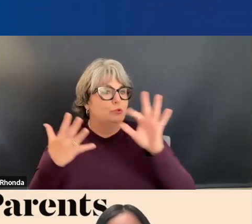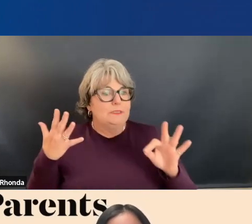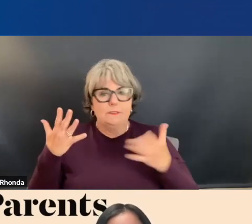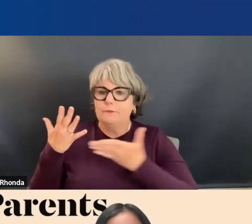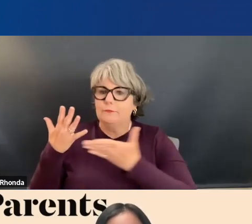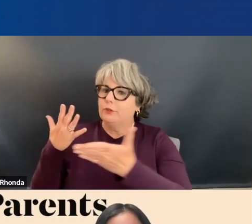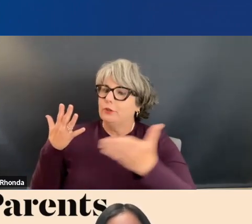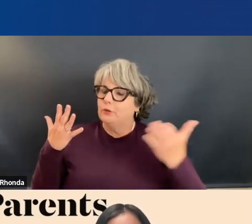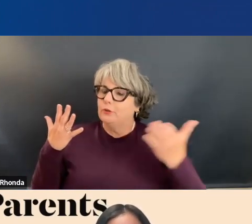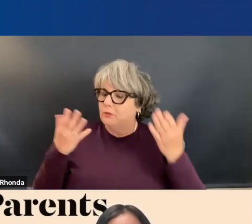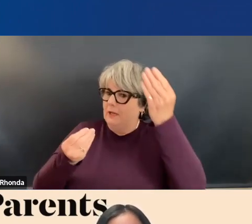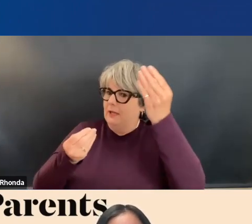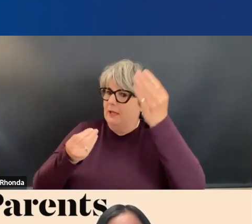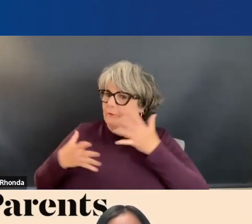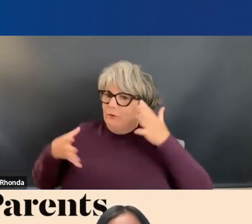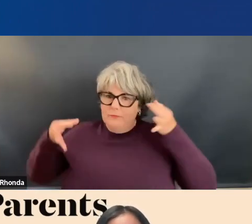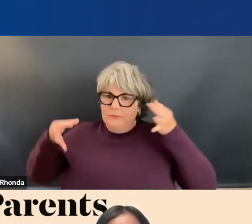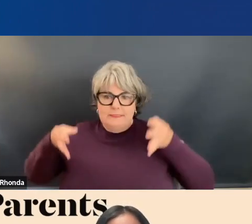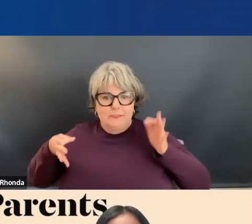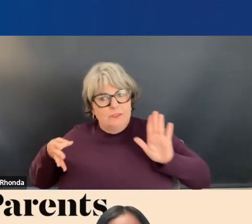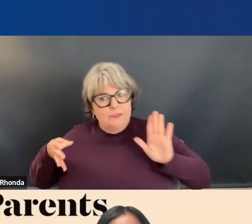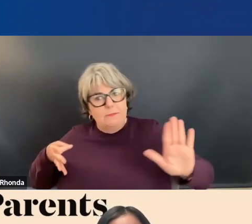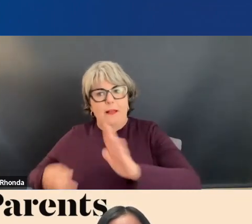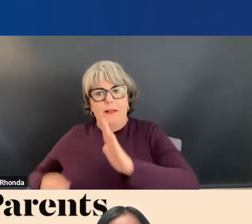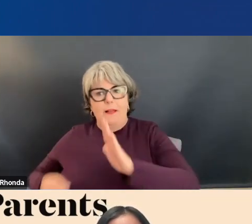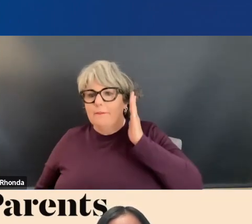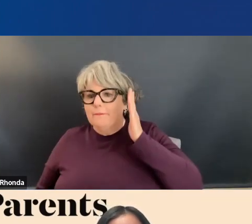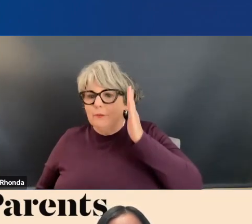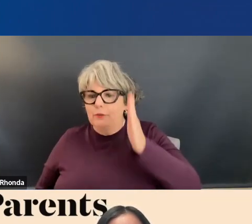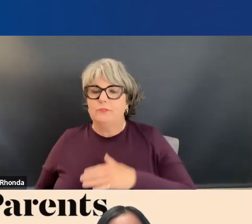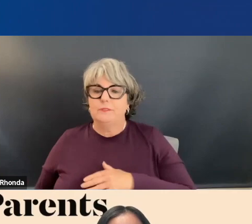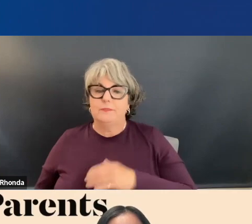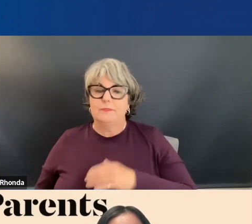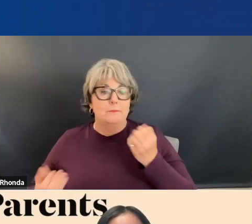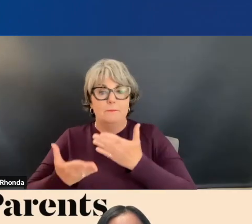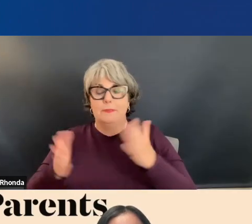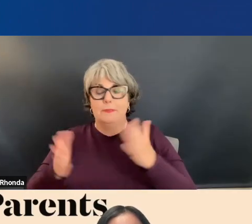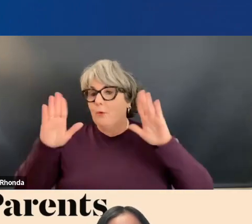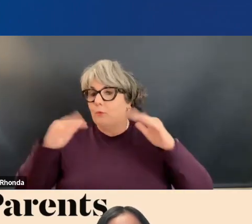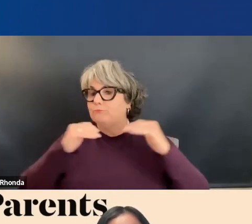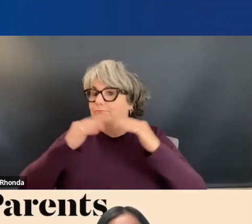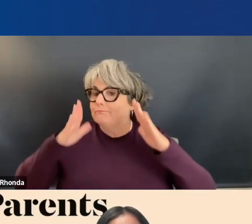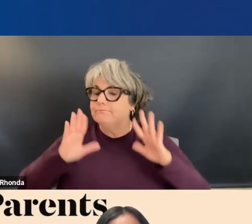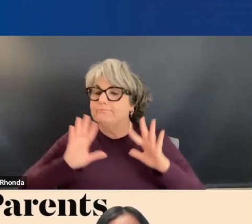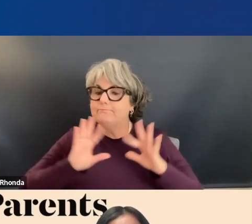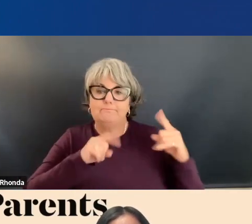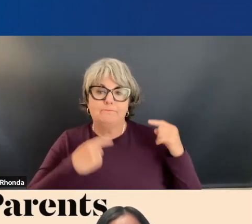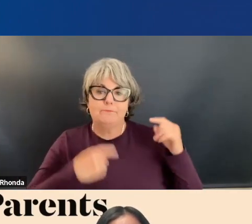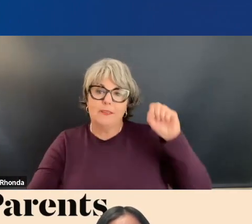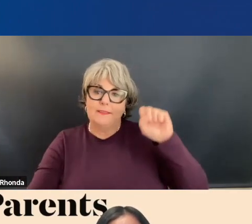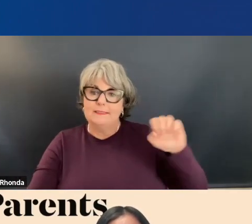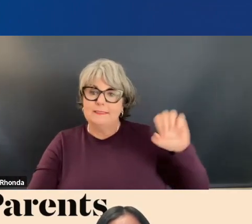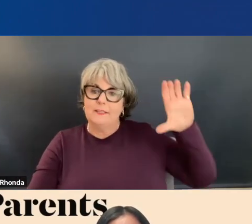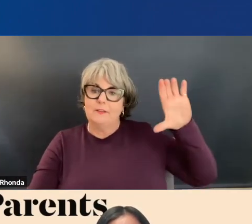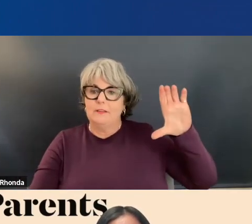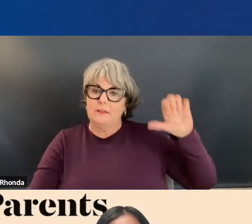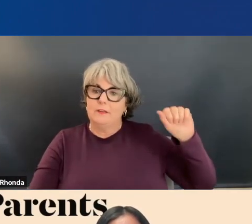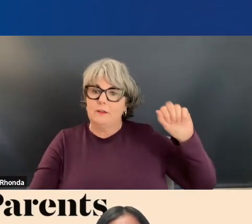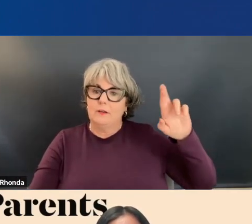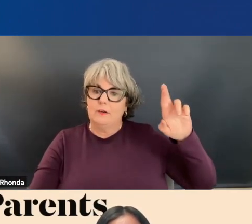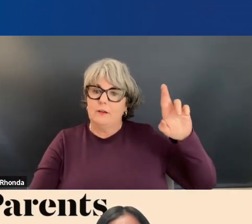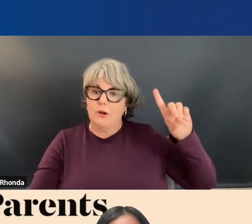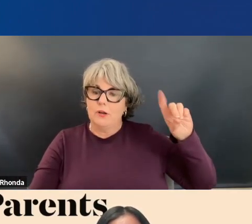to make informed decisions about their futures. And we know, as so many of my wonderful colleagues have said, and as the secretary kicked us off, that our